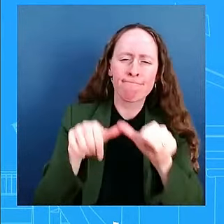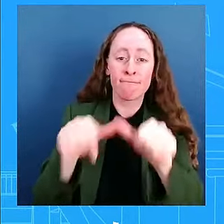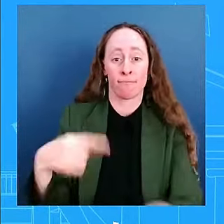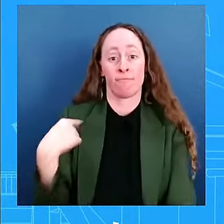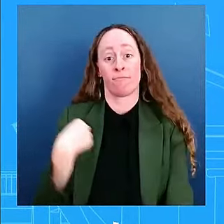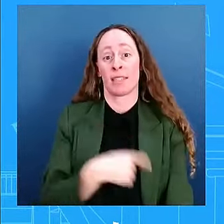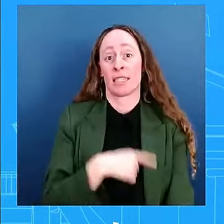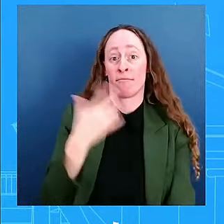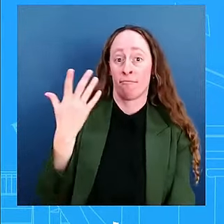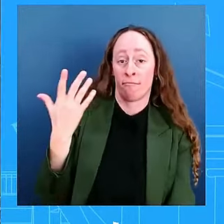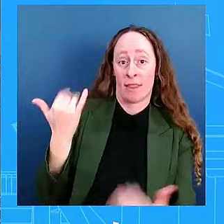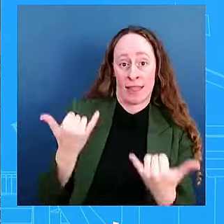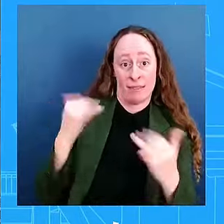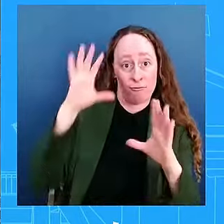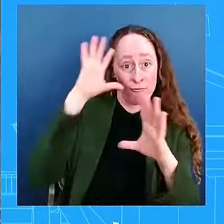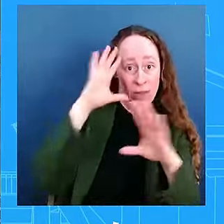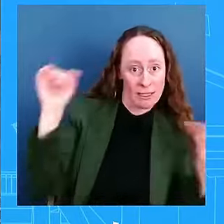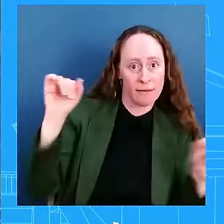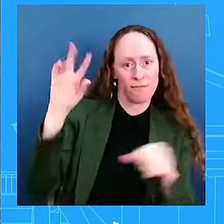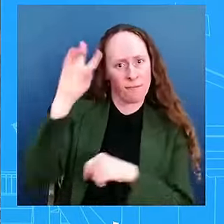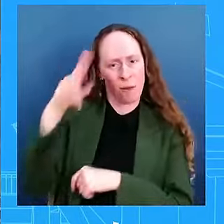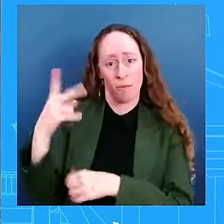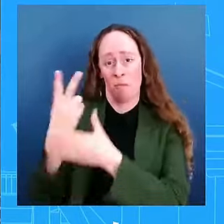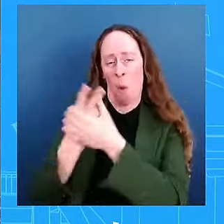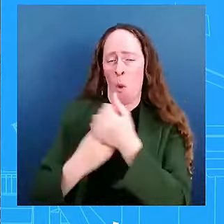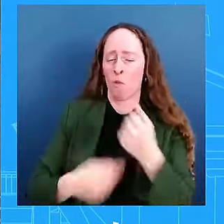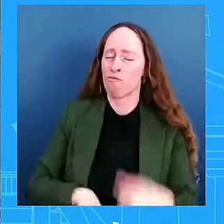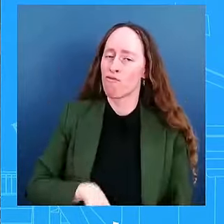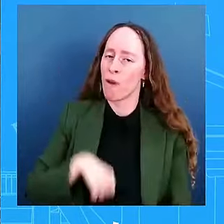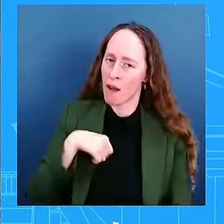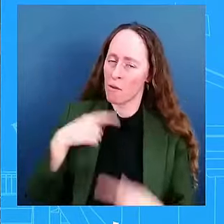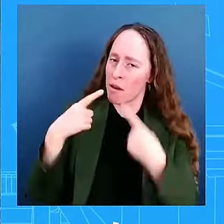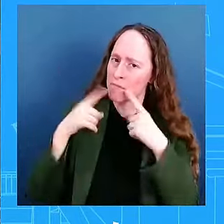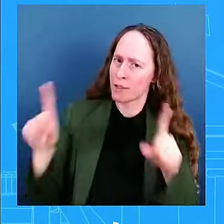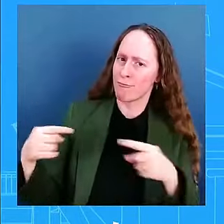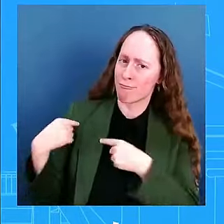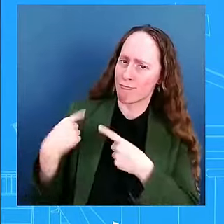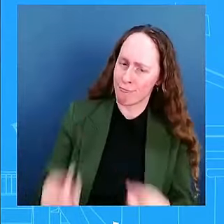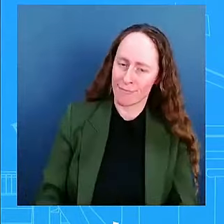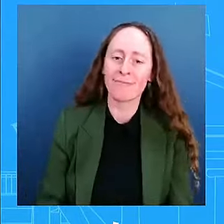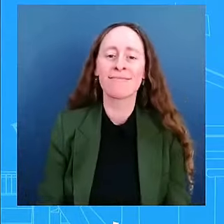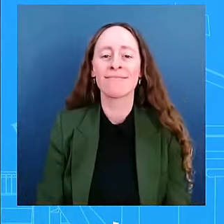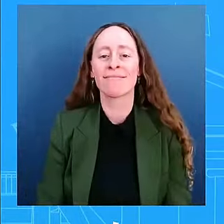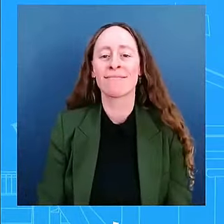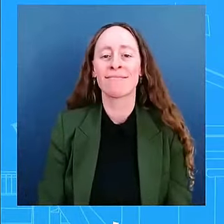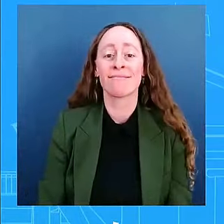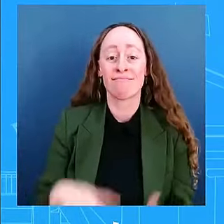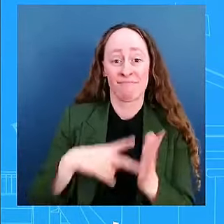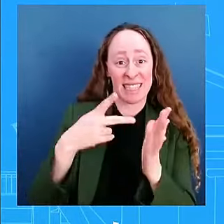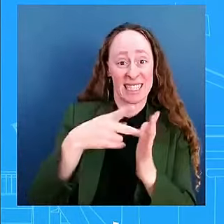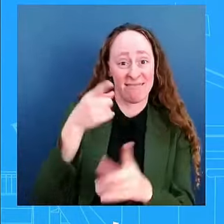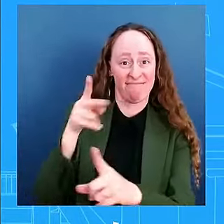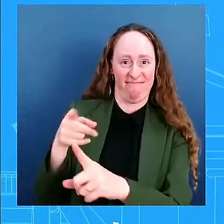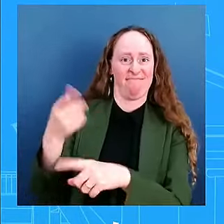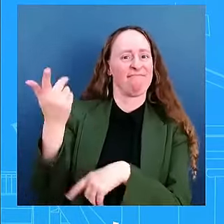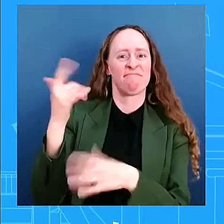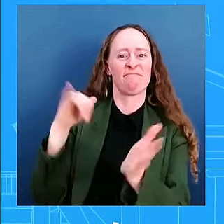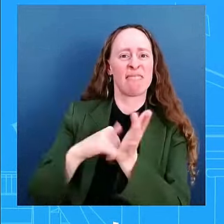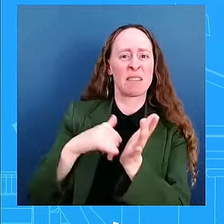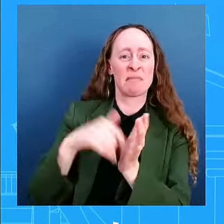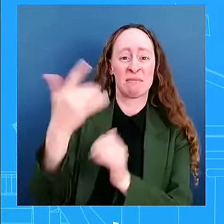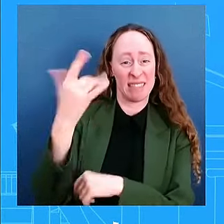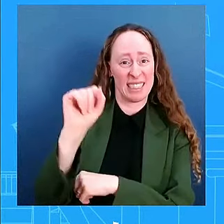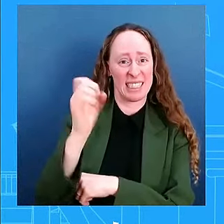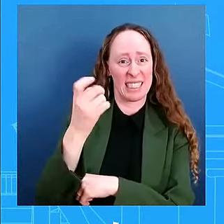very proud of doing. Do you think she said to overcome sexism as the first female Vice President? Look, I'm not gonna, I'm not going to, uh, uh,